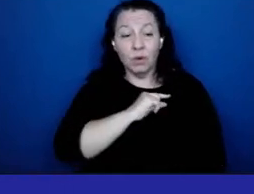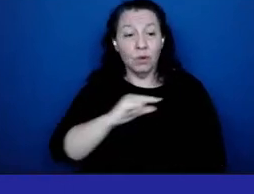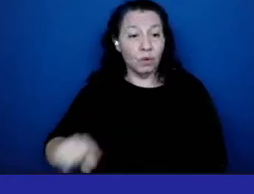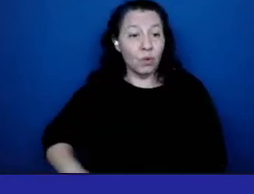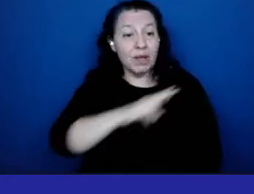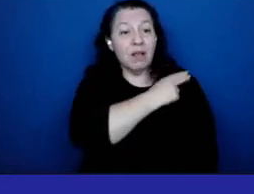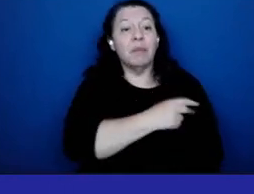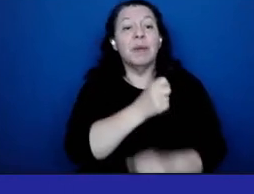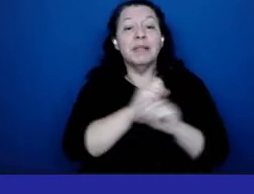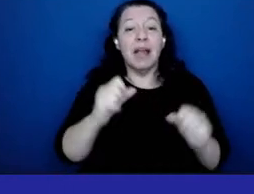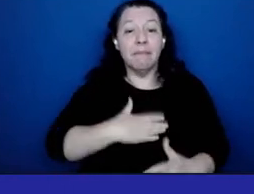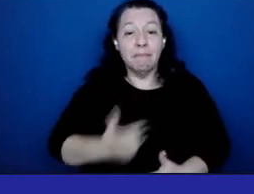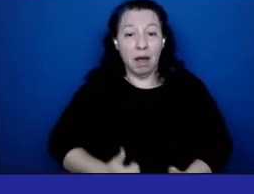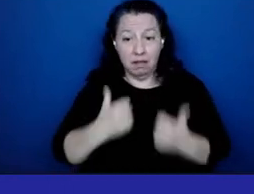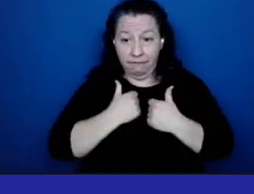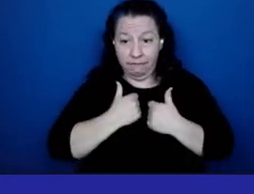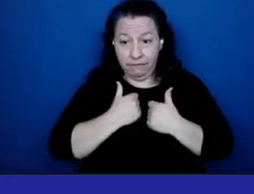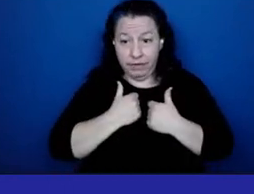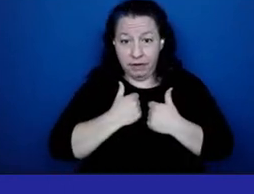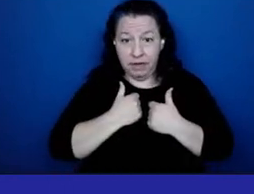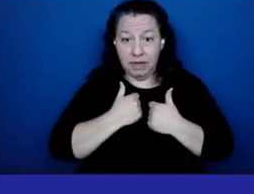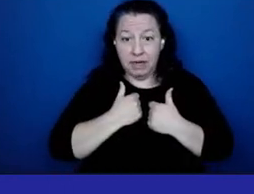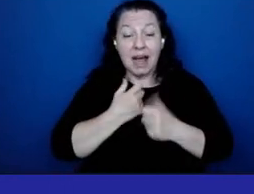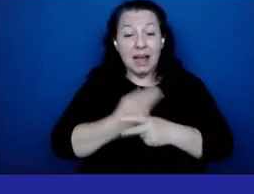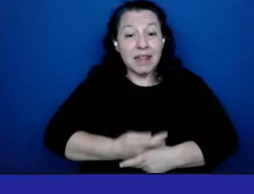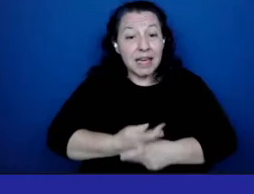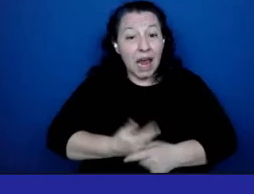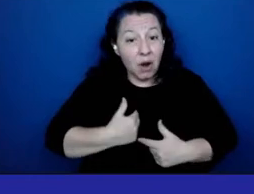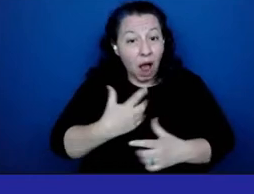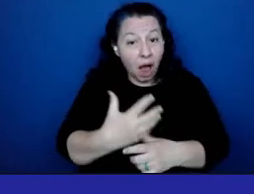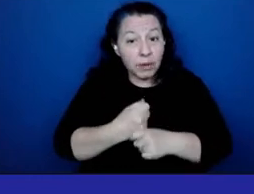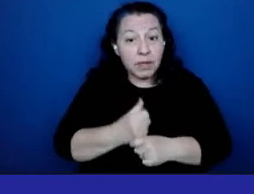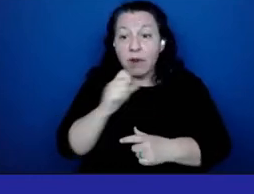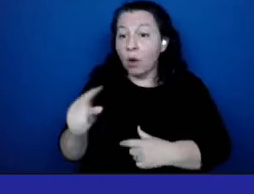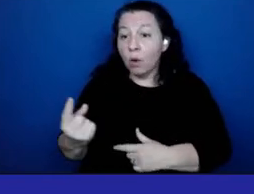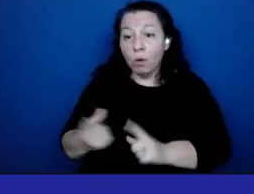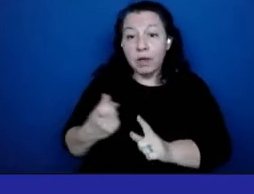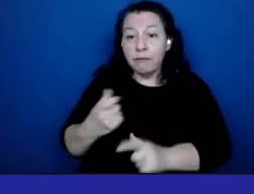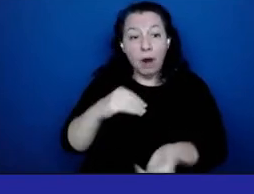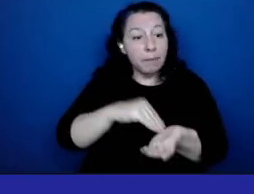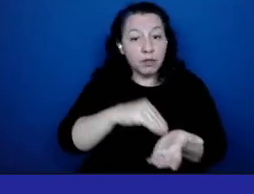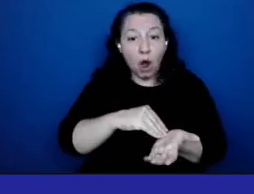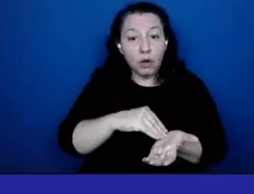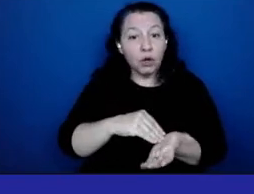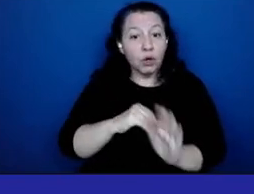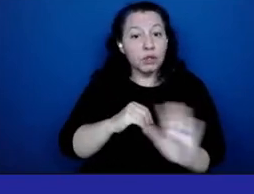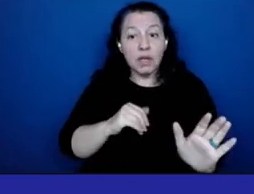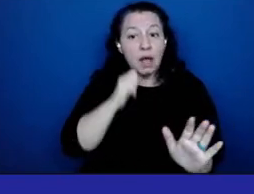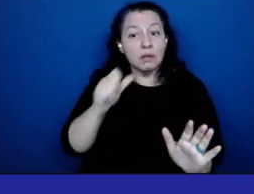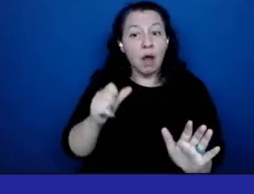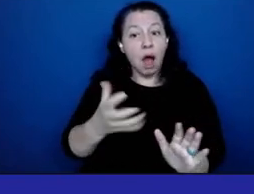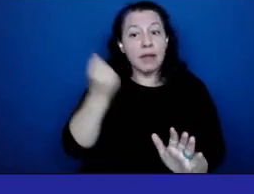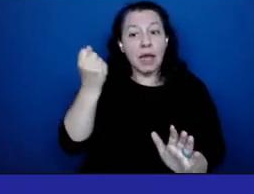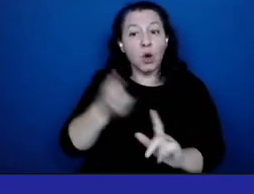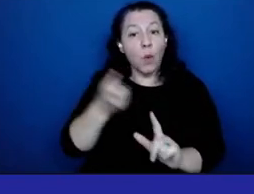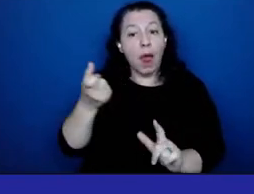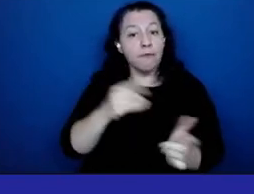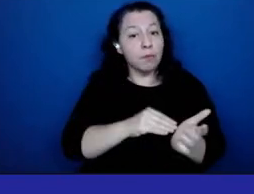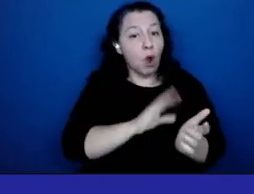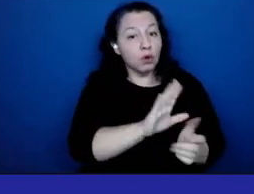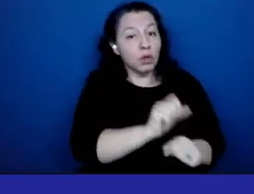that i received not only from the doctors but and not taking away from the doctors but the nurses